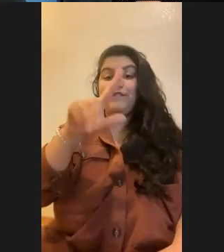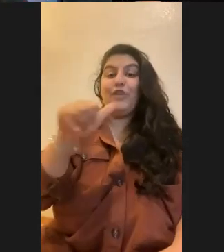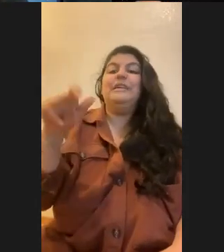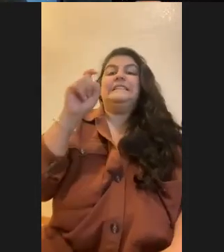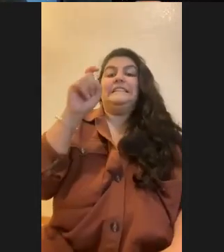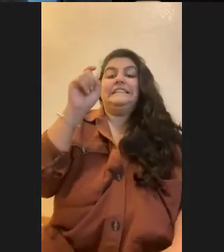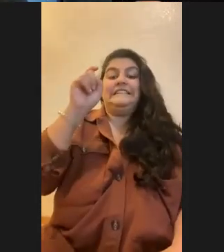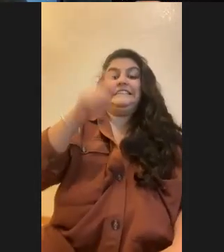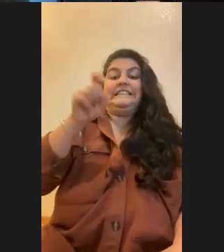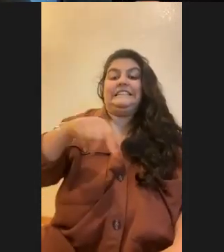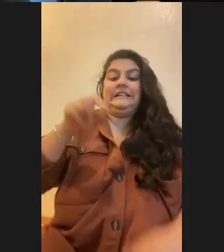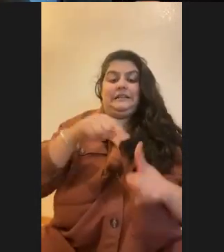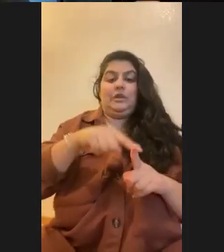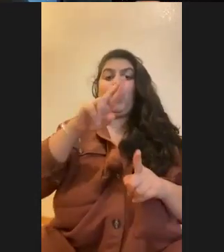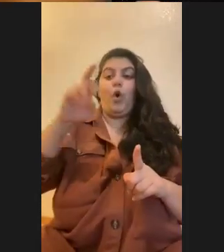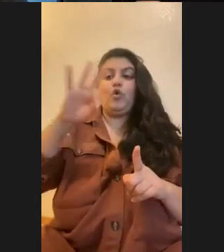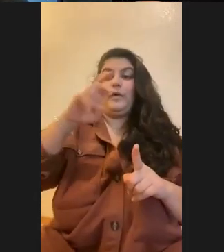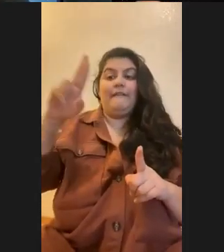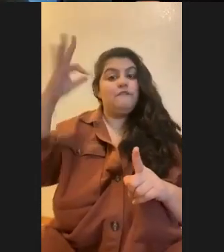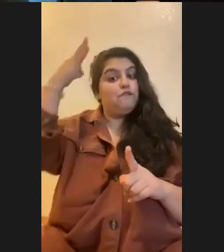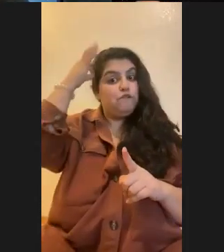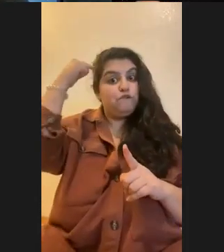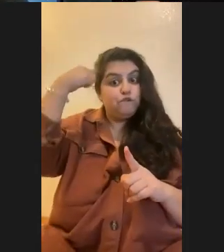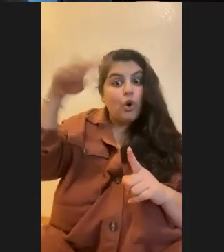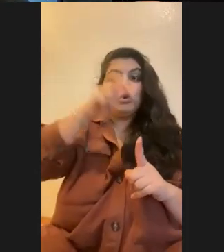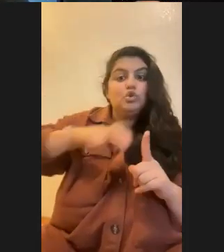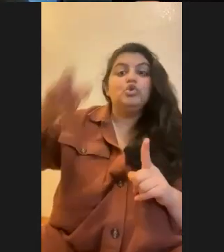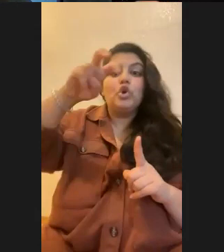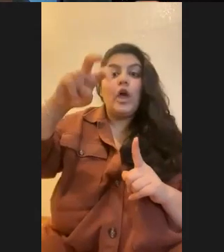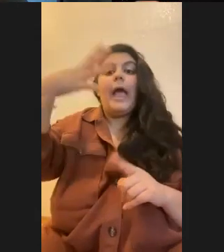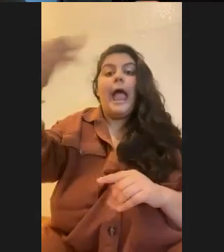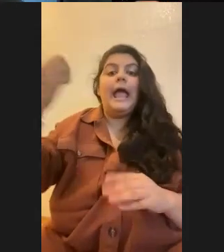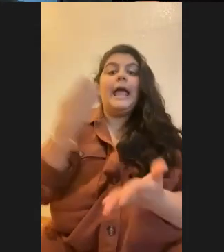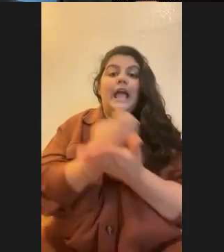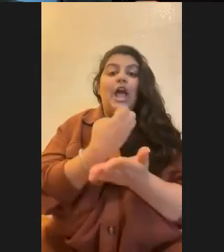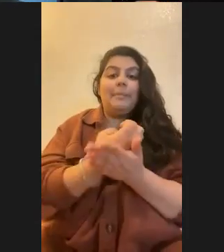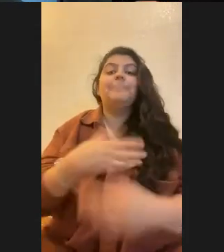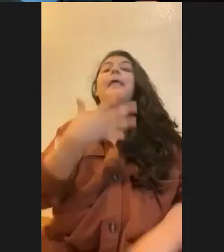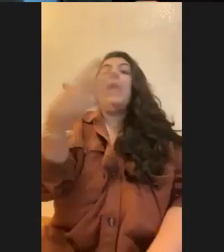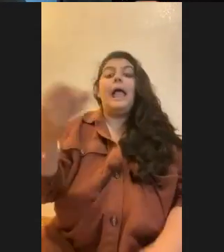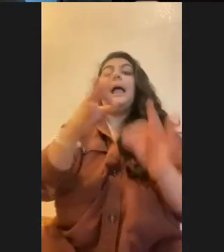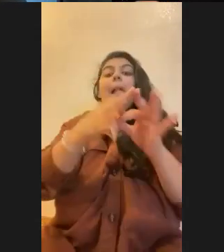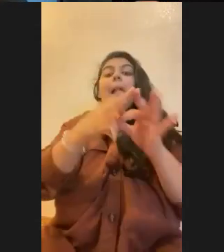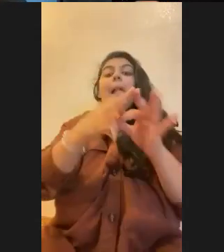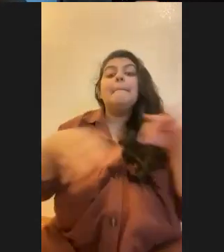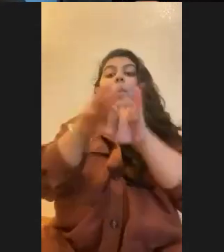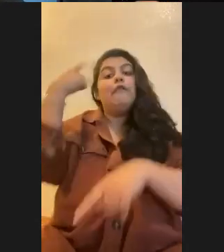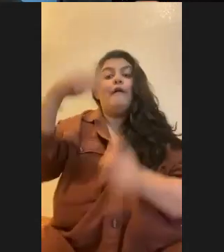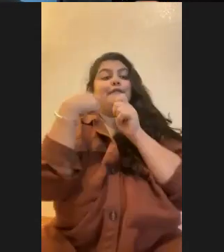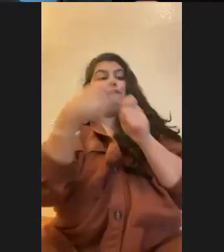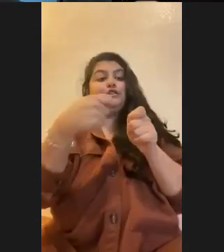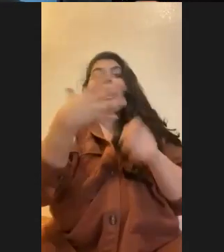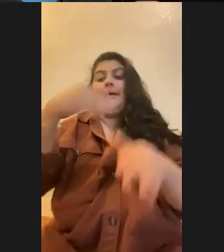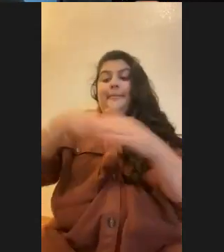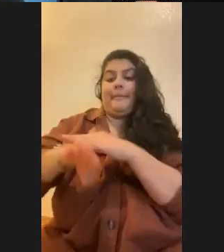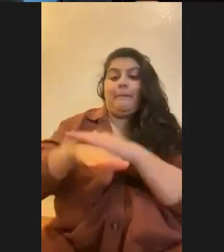tourism and for their economy. Because they're so important to fisheries and to nurseries for fish, that means that they're really important to